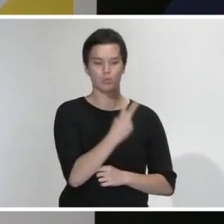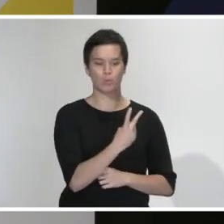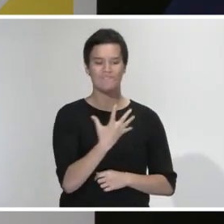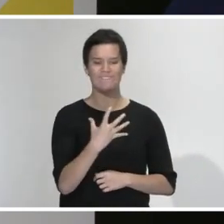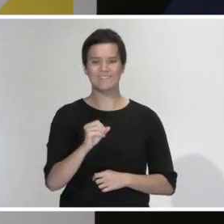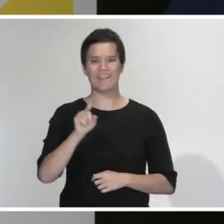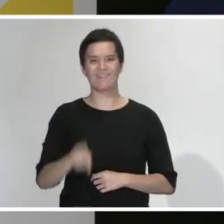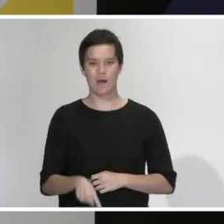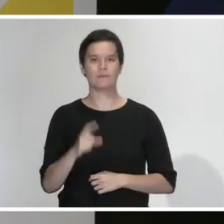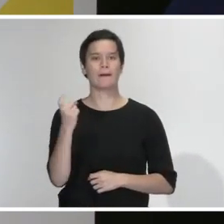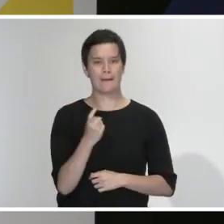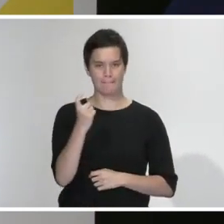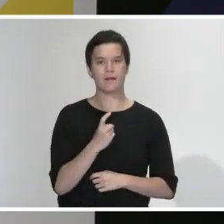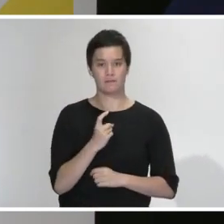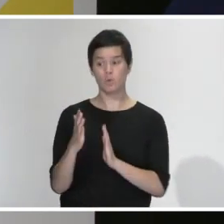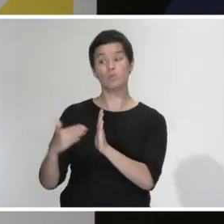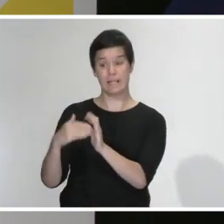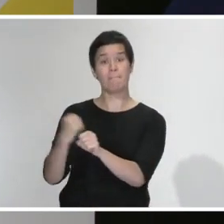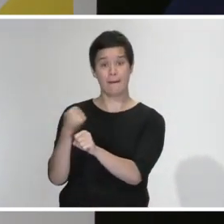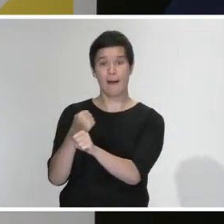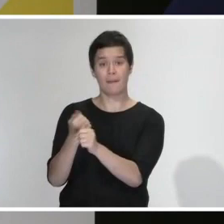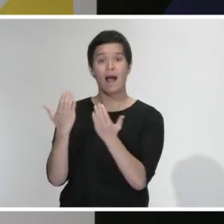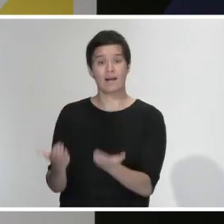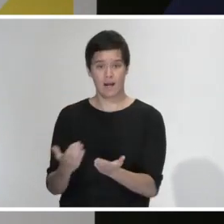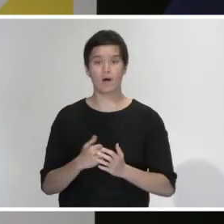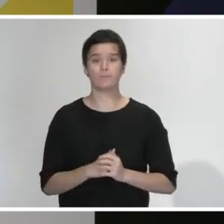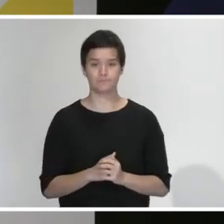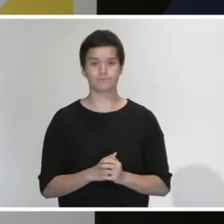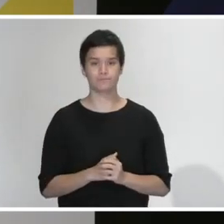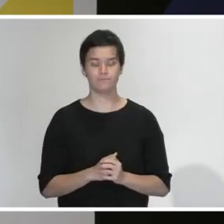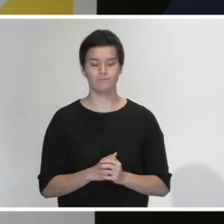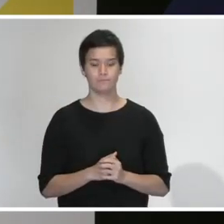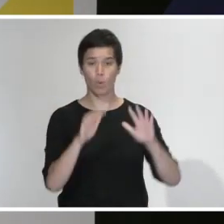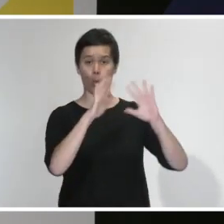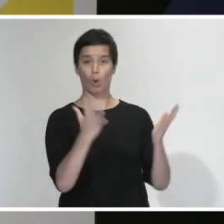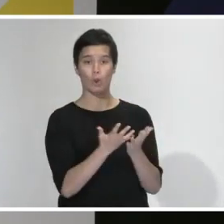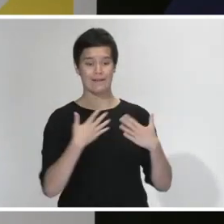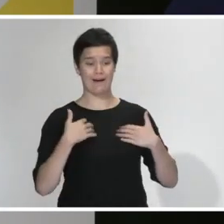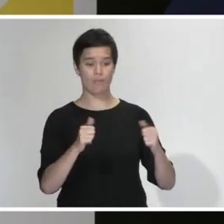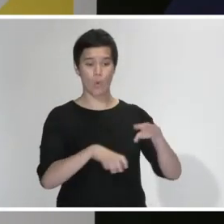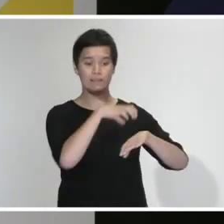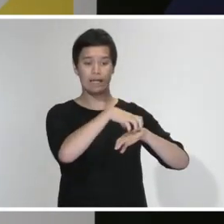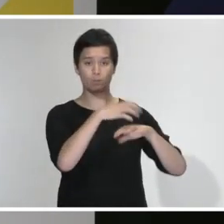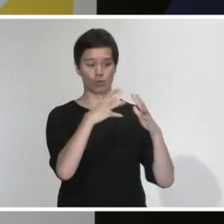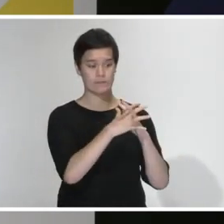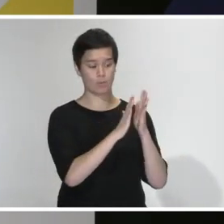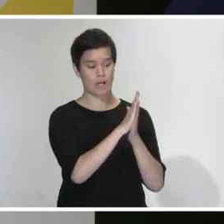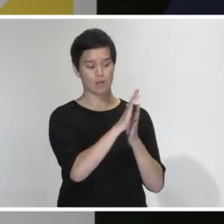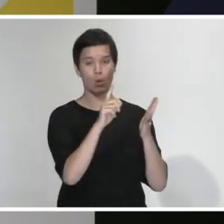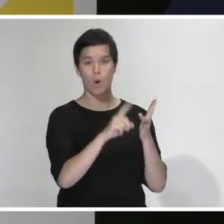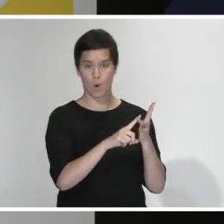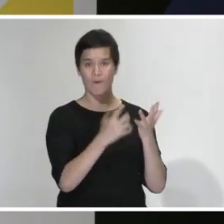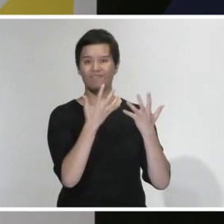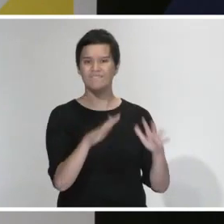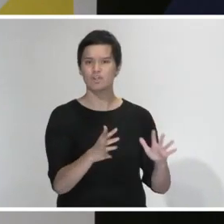from a local supplier. People will be interested to know that the World Health Organization has updated its advice on the use